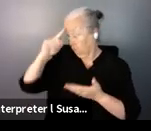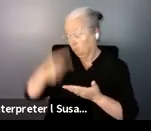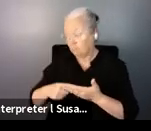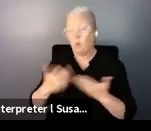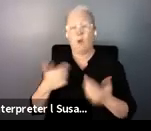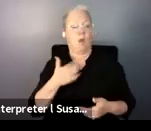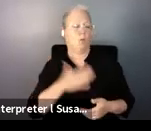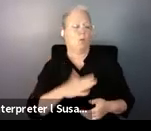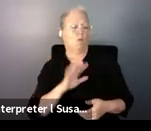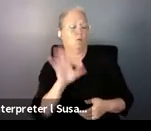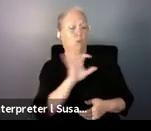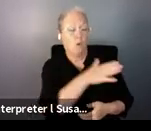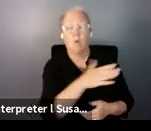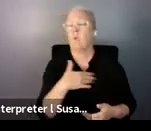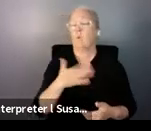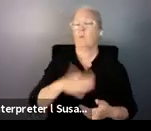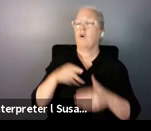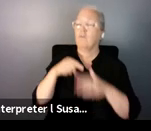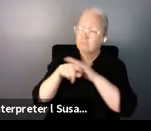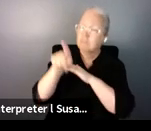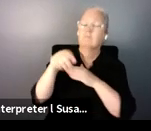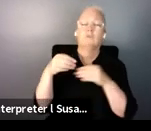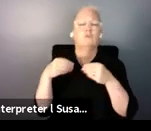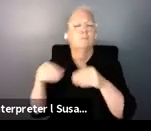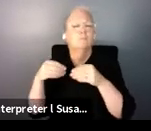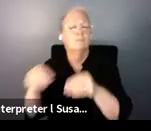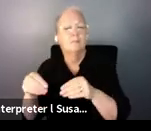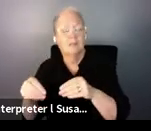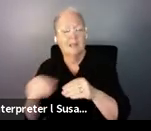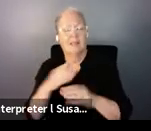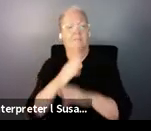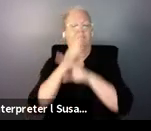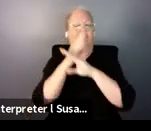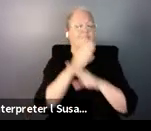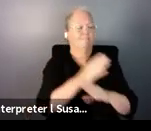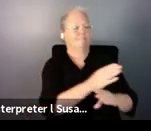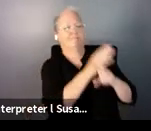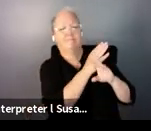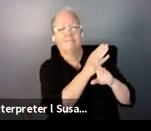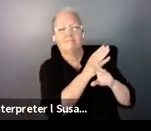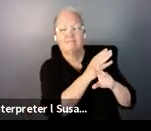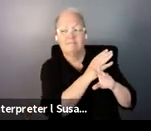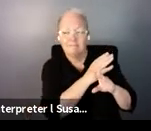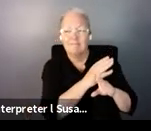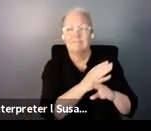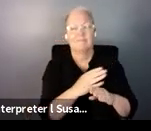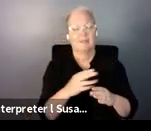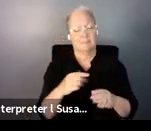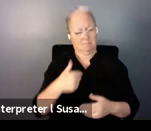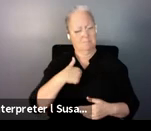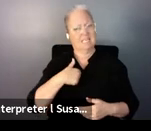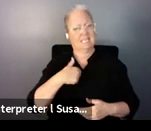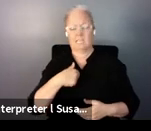And this can be a very strong restriction of my autonomy, but can be